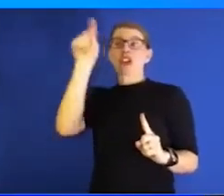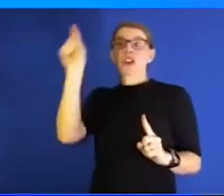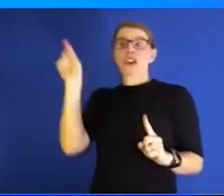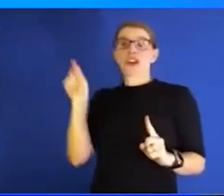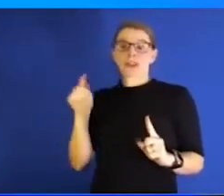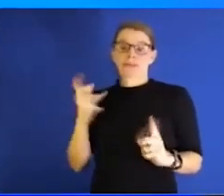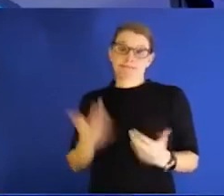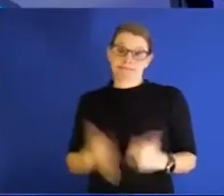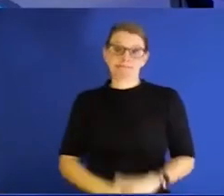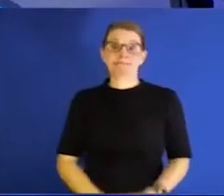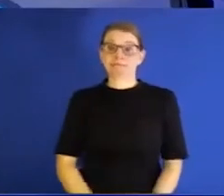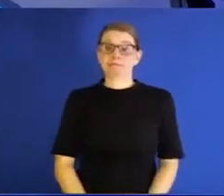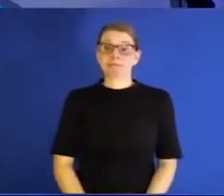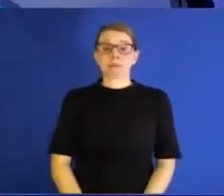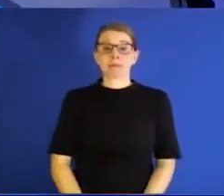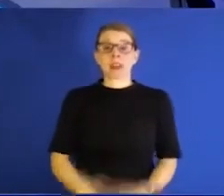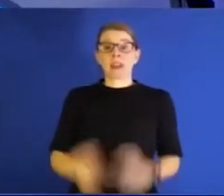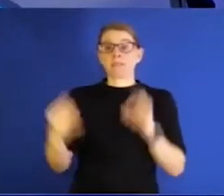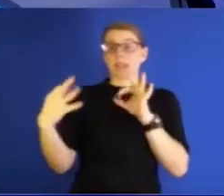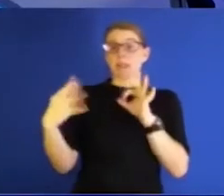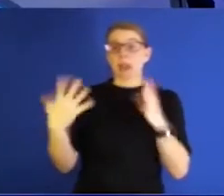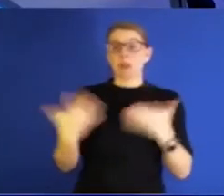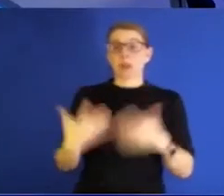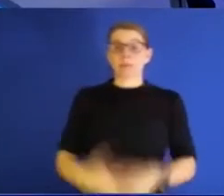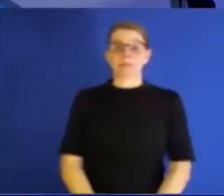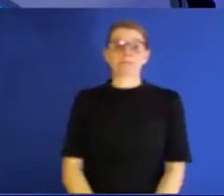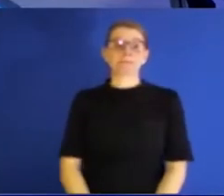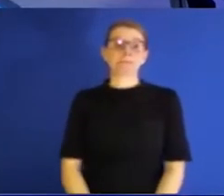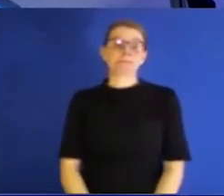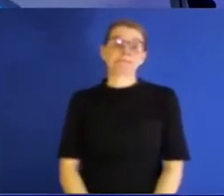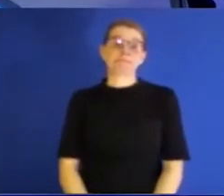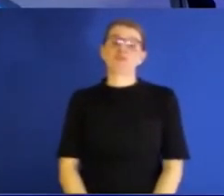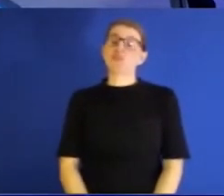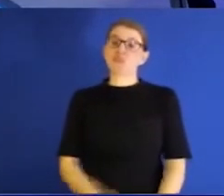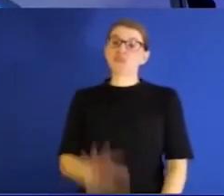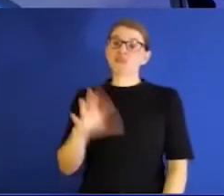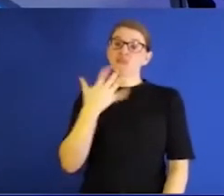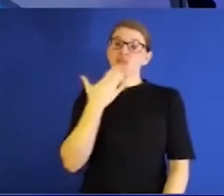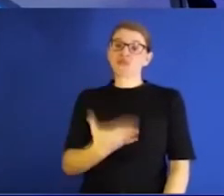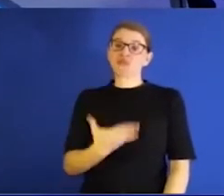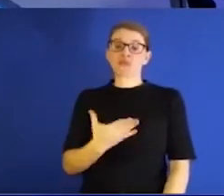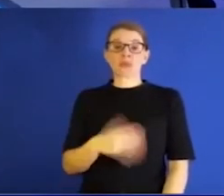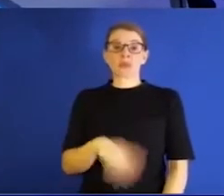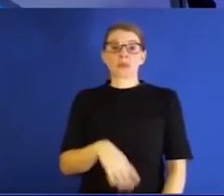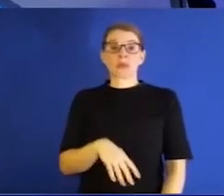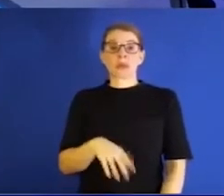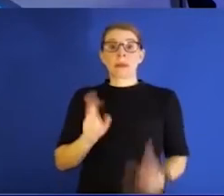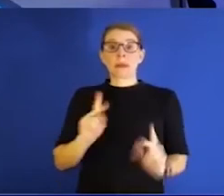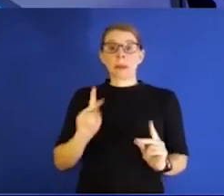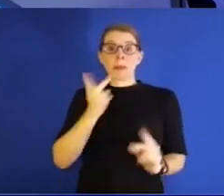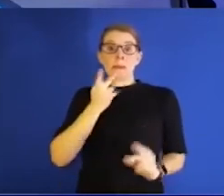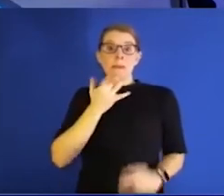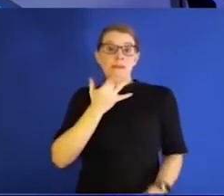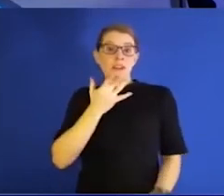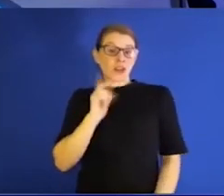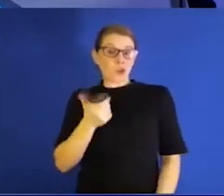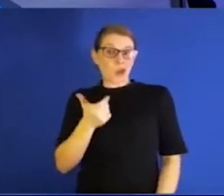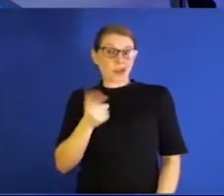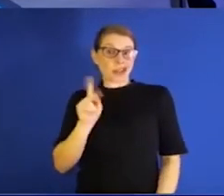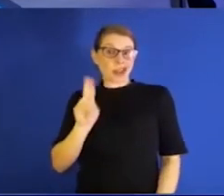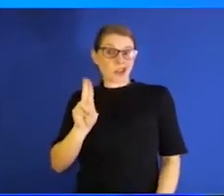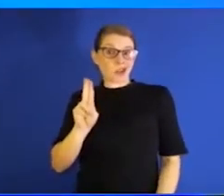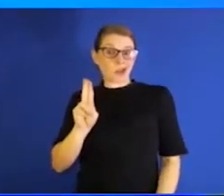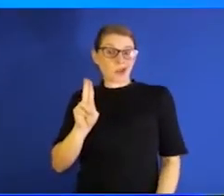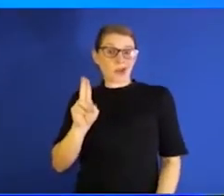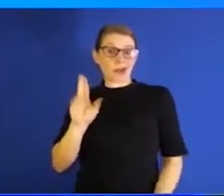that point in time. So what's the feedback? And it was pretty good. So people would rather watch PPU basketball than fuss about wearing a mask? They come, you